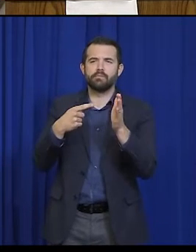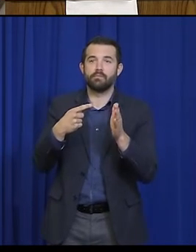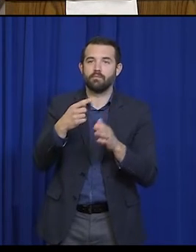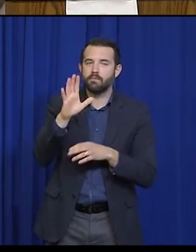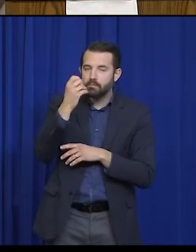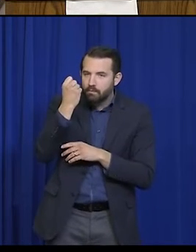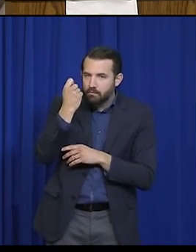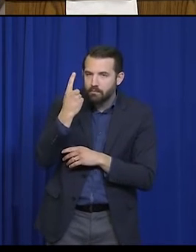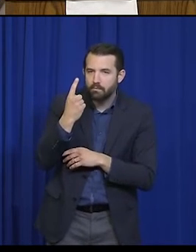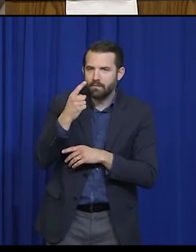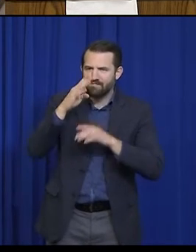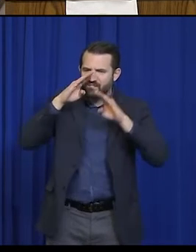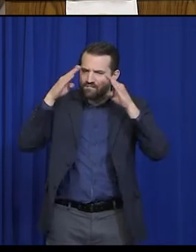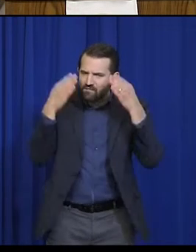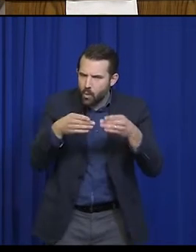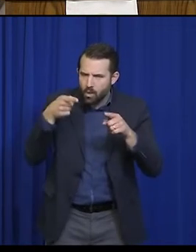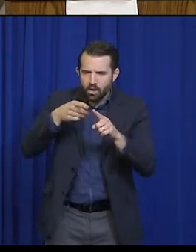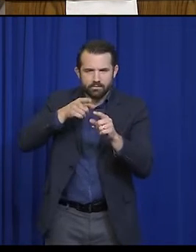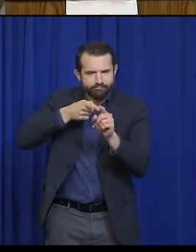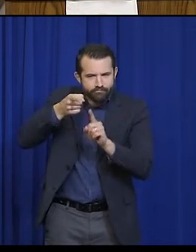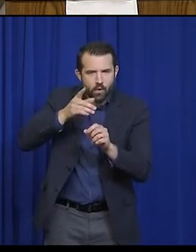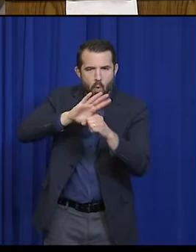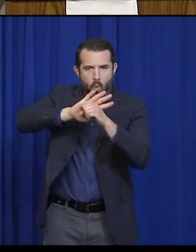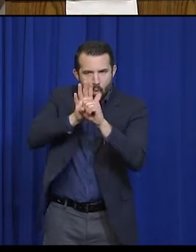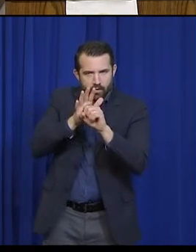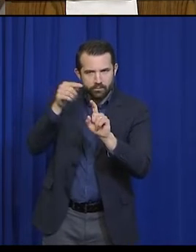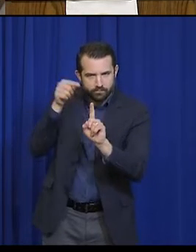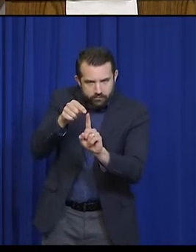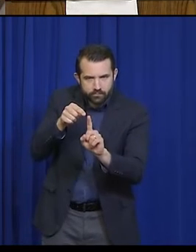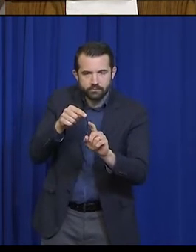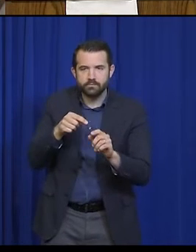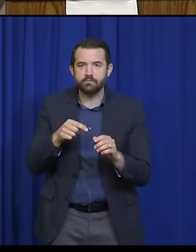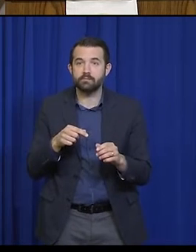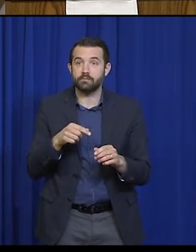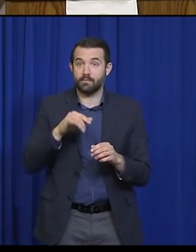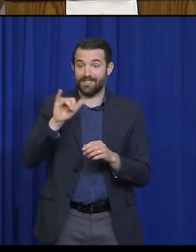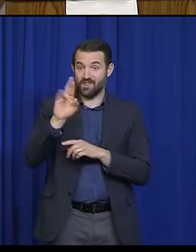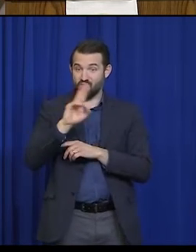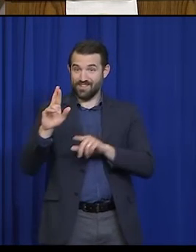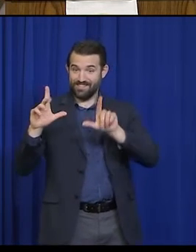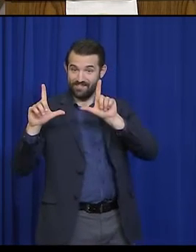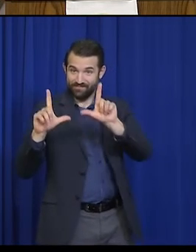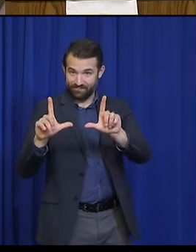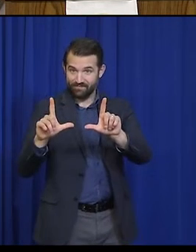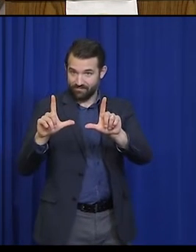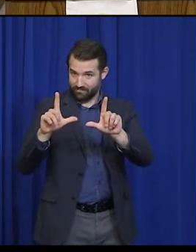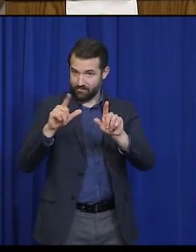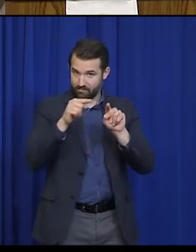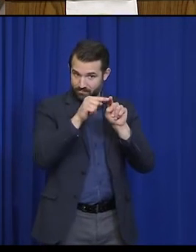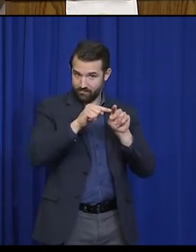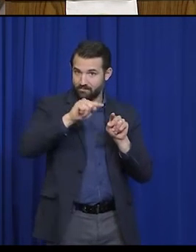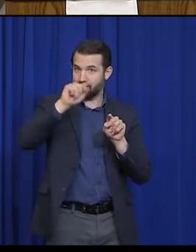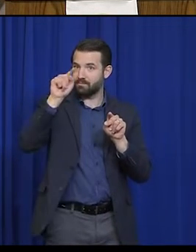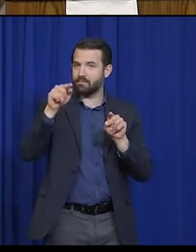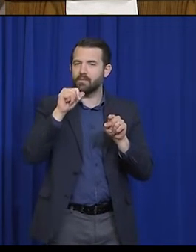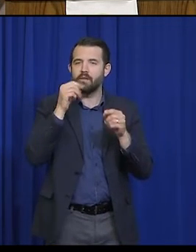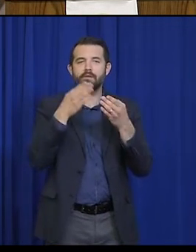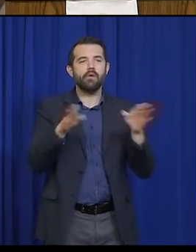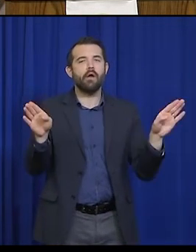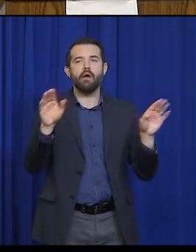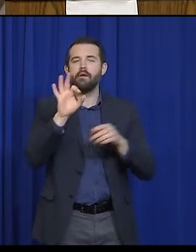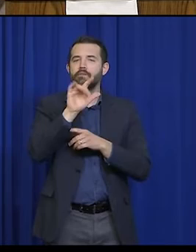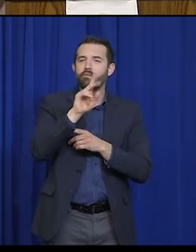more closely on just COVID-19. For this graph on the right, we don't look at general symptoms of the flu,